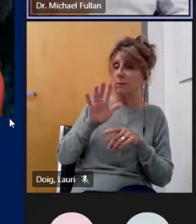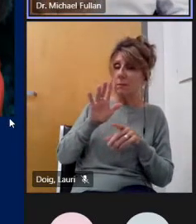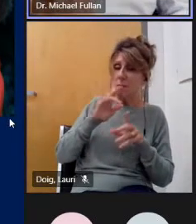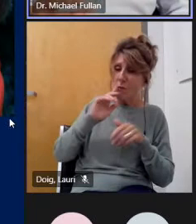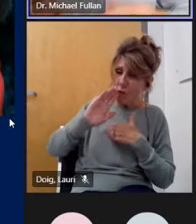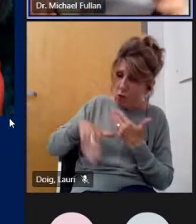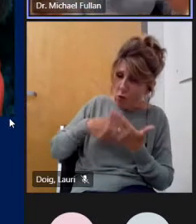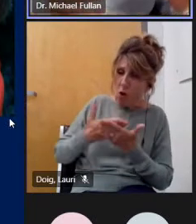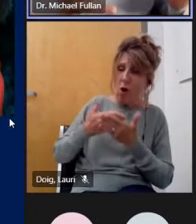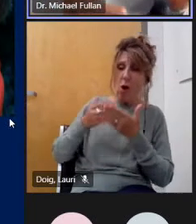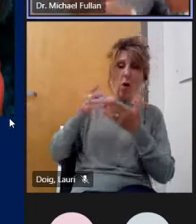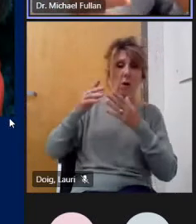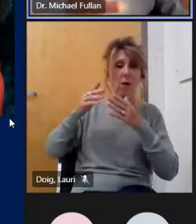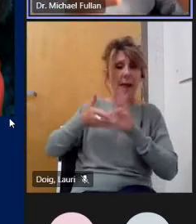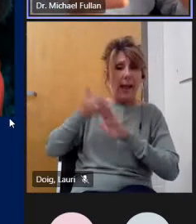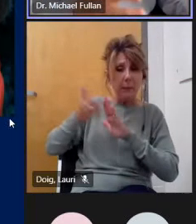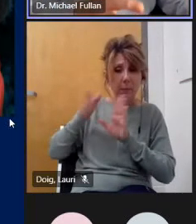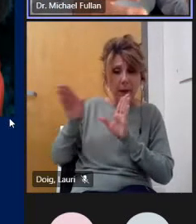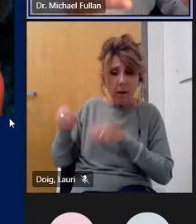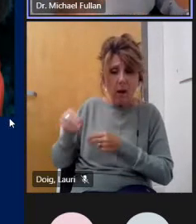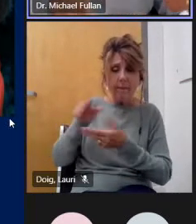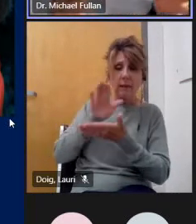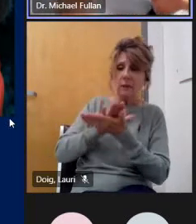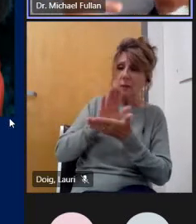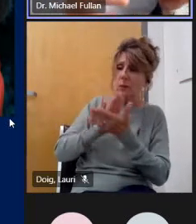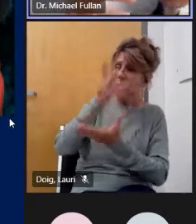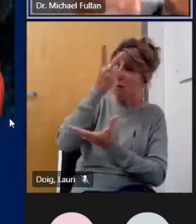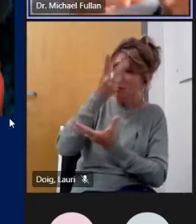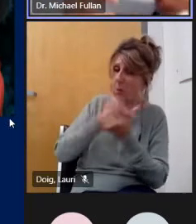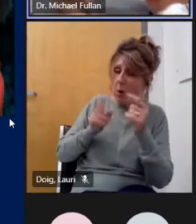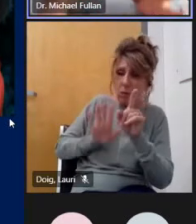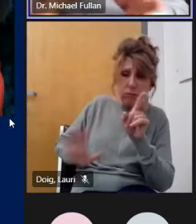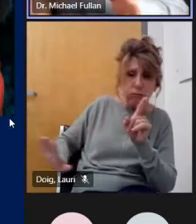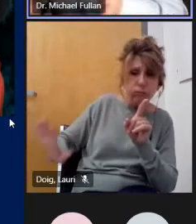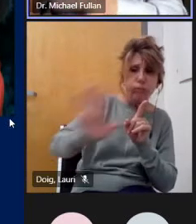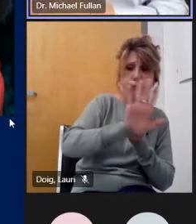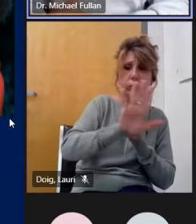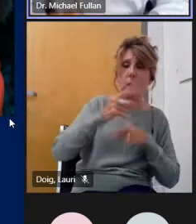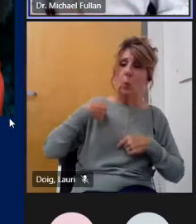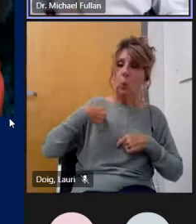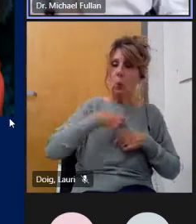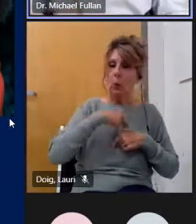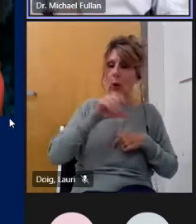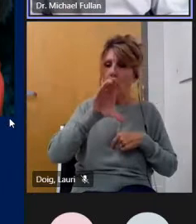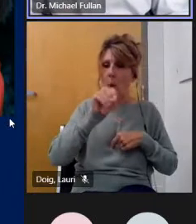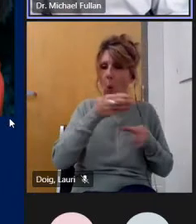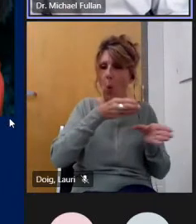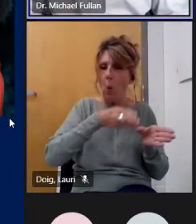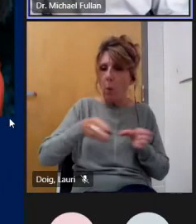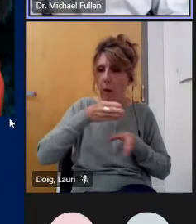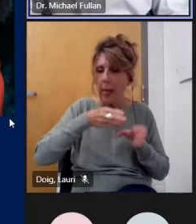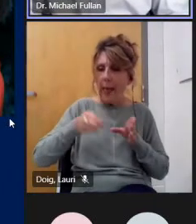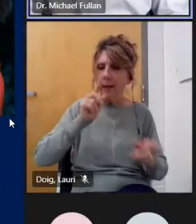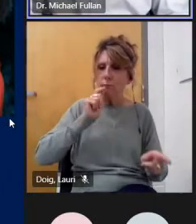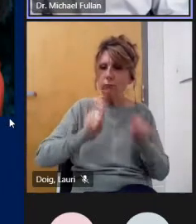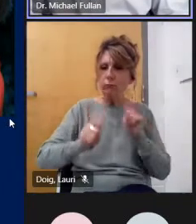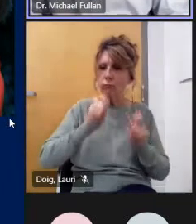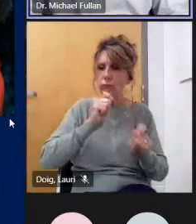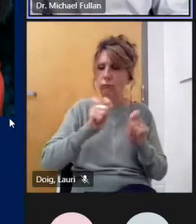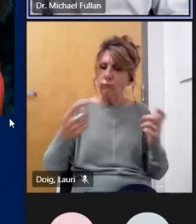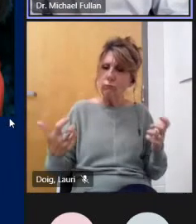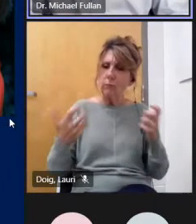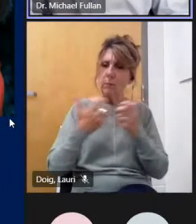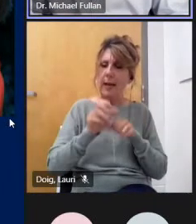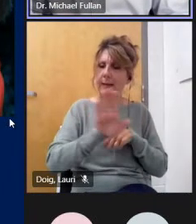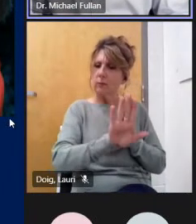the minister and so forth saying okay let's how do we do this so we co-plan and we've been developing this in a in a quarter let's say